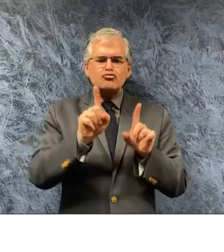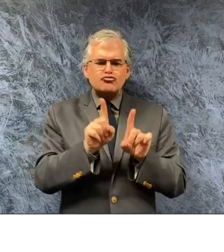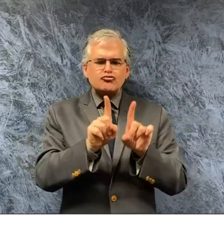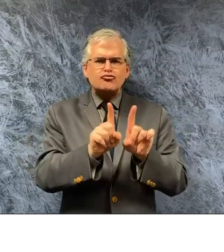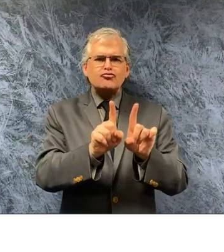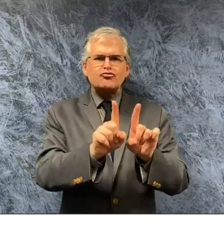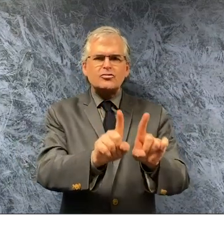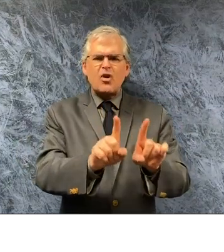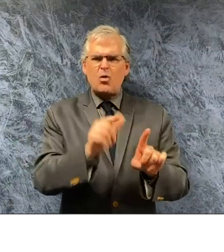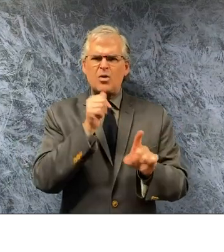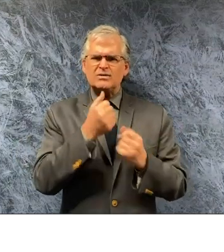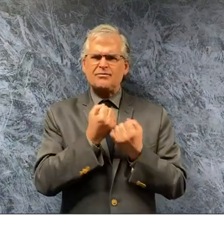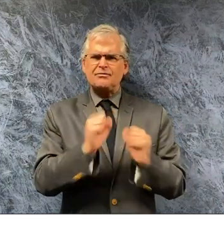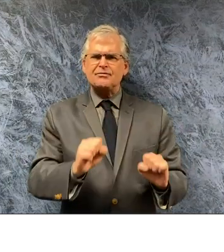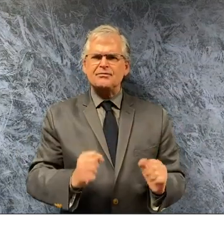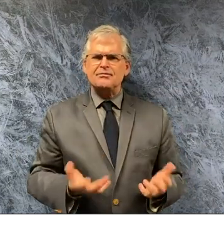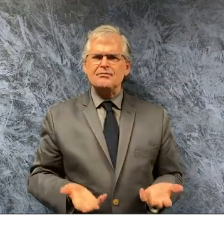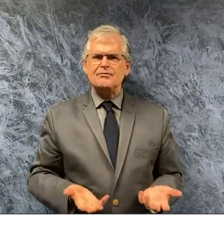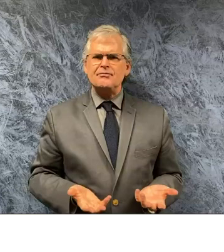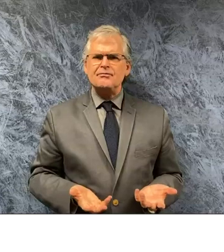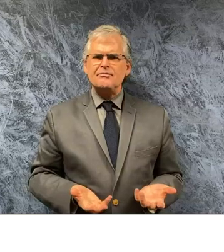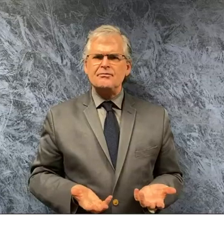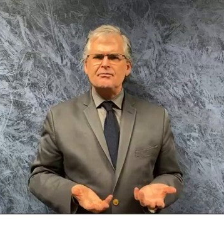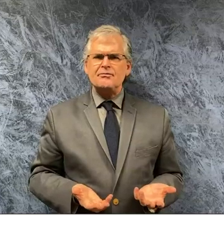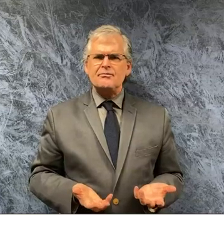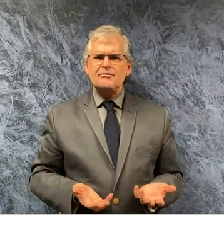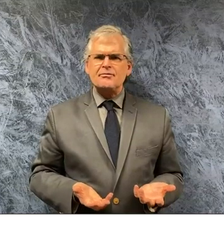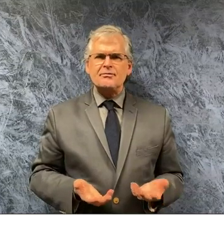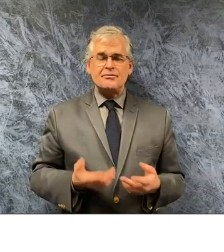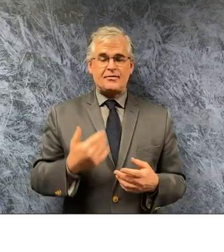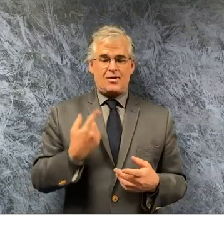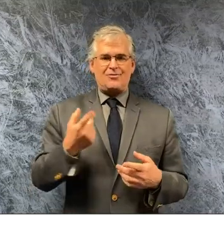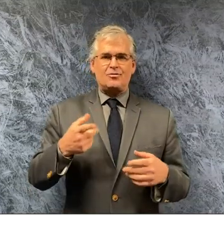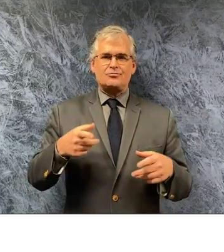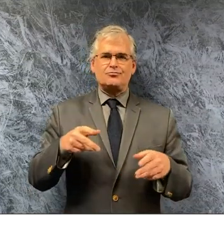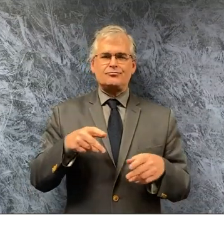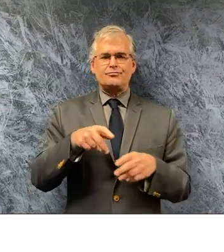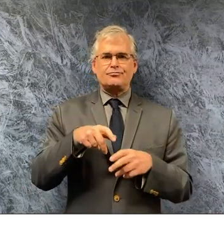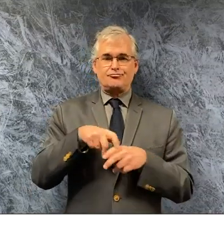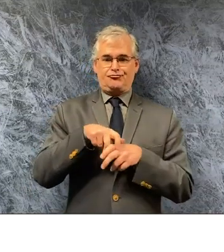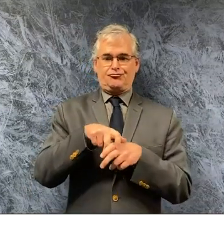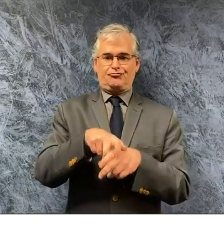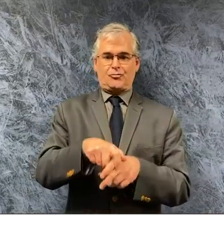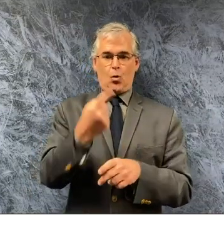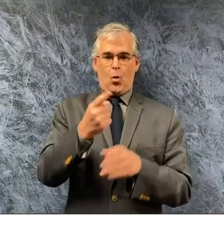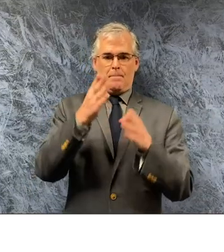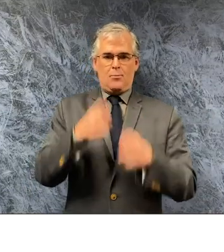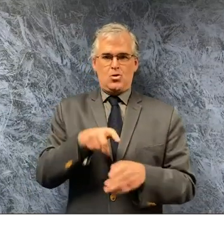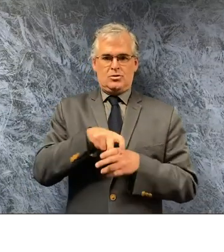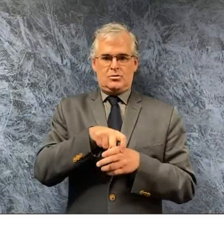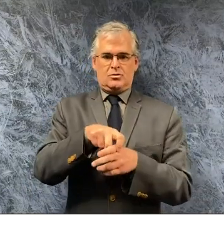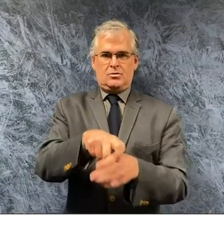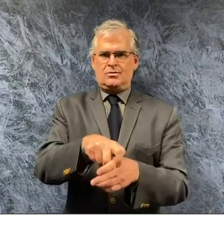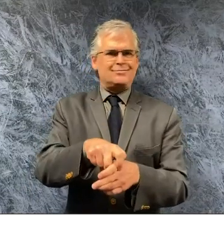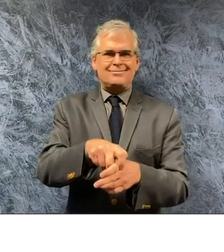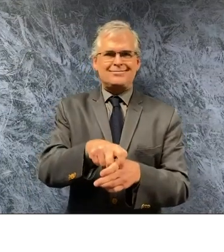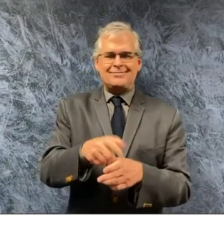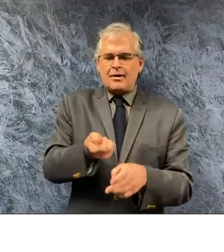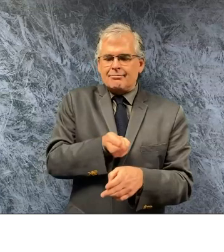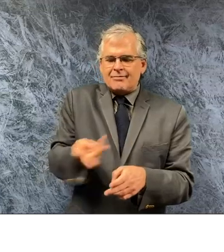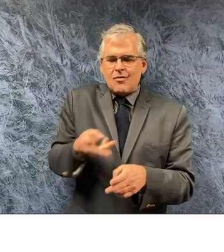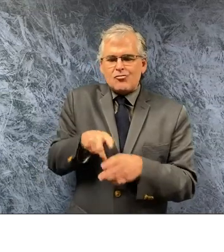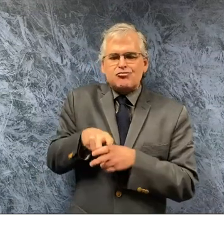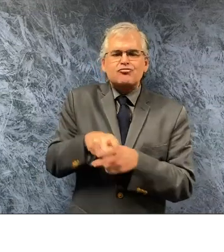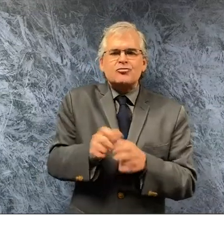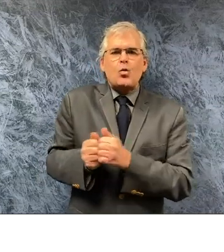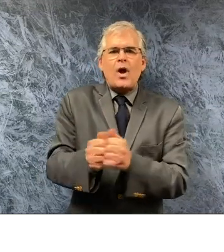distancing they were not riding one in a cart they were congregating on the greens and i cannot take the chance of having